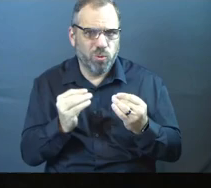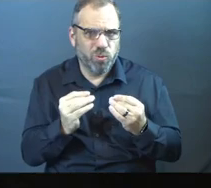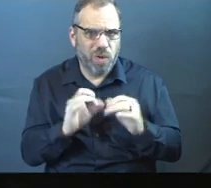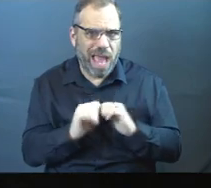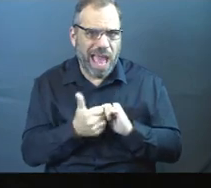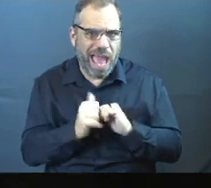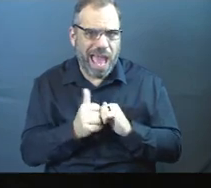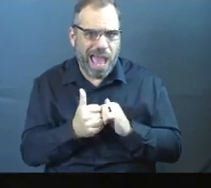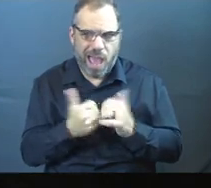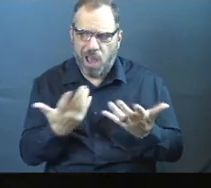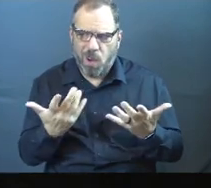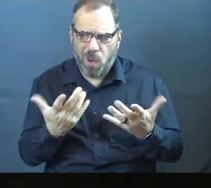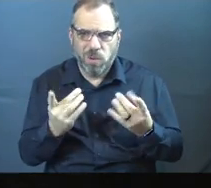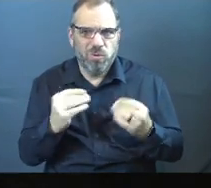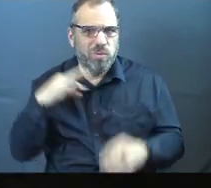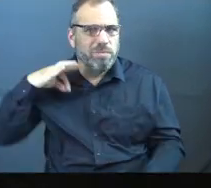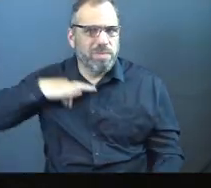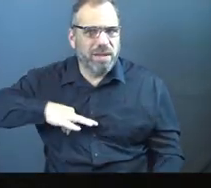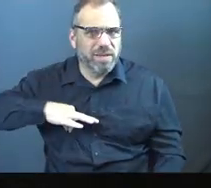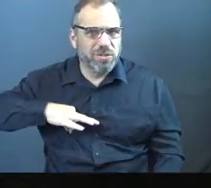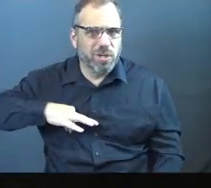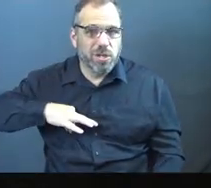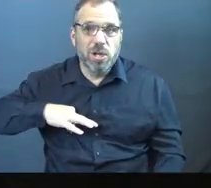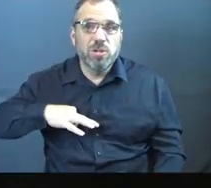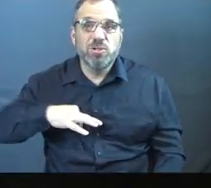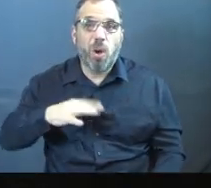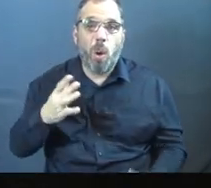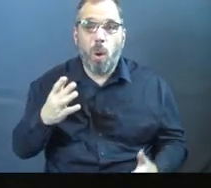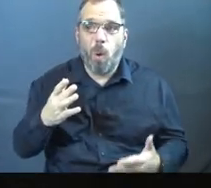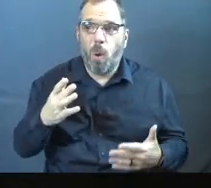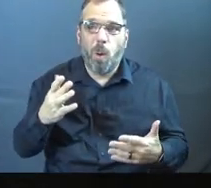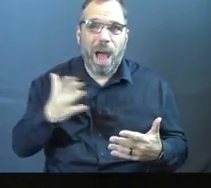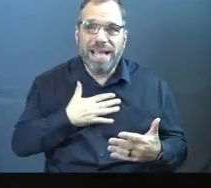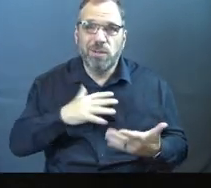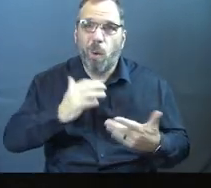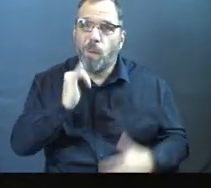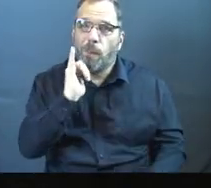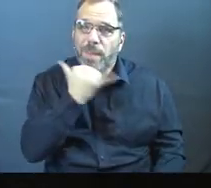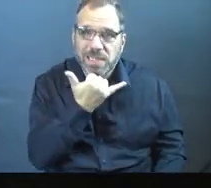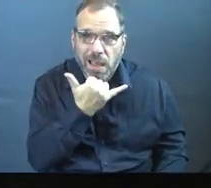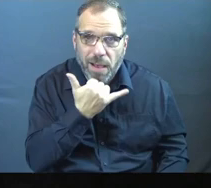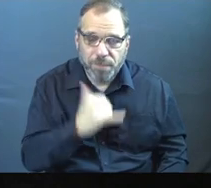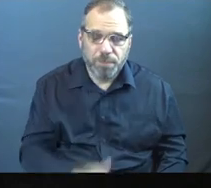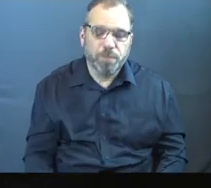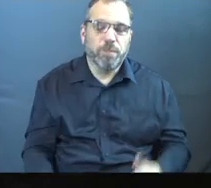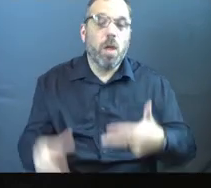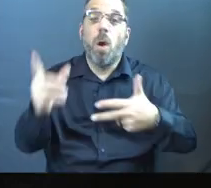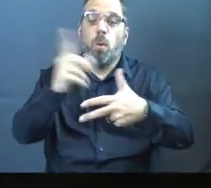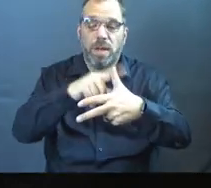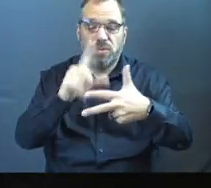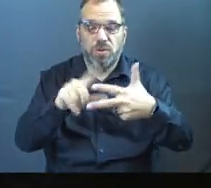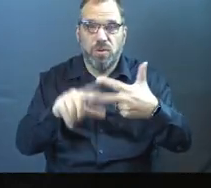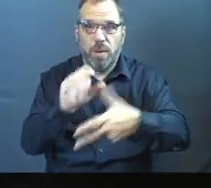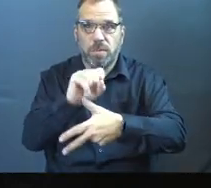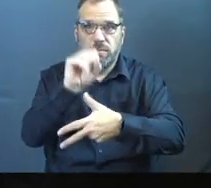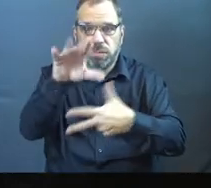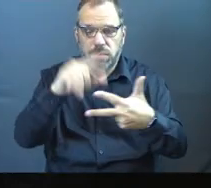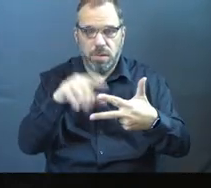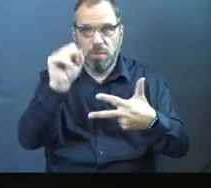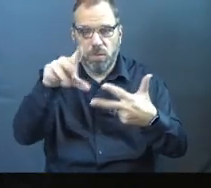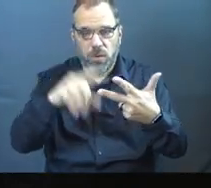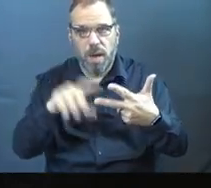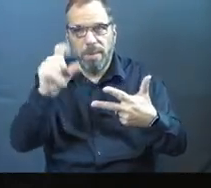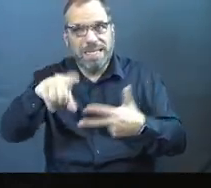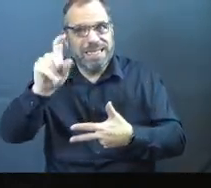How do we do this in a way that is beneficial? How do we do this so the door doesn't end up upside down? I want to give you three things, three different